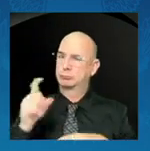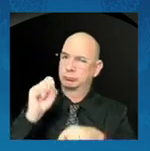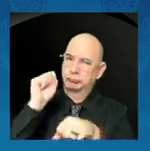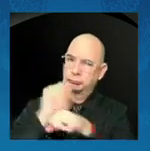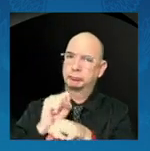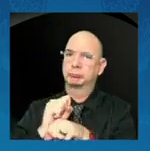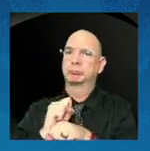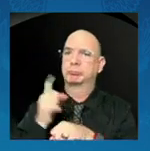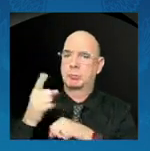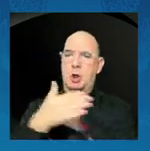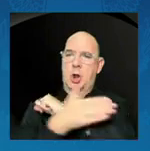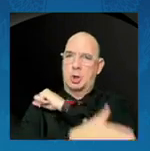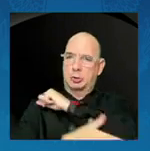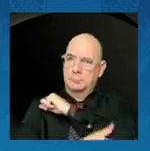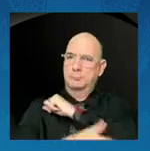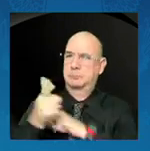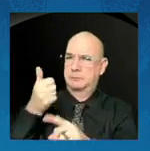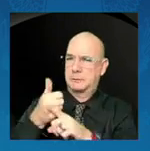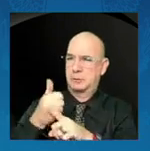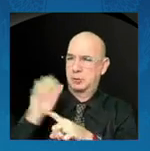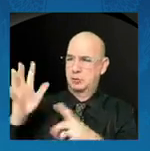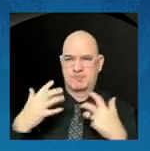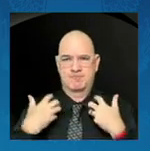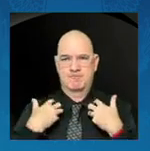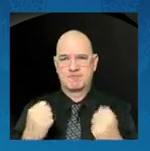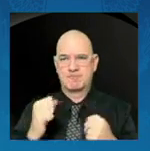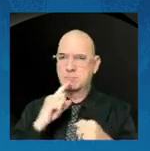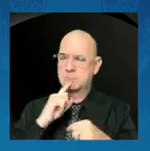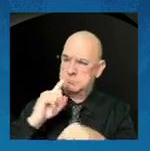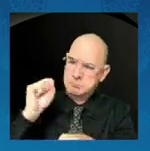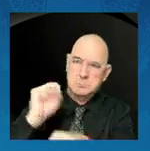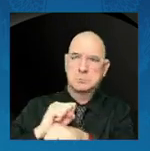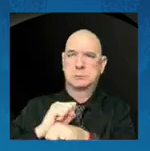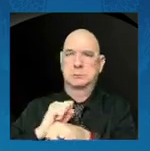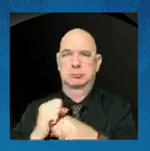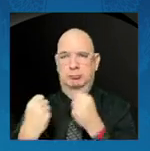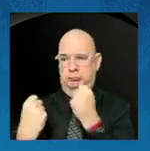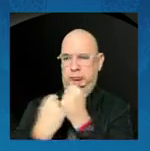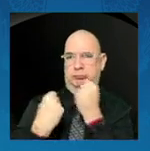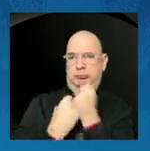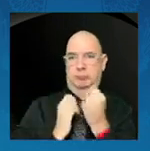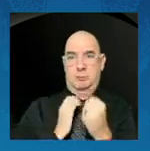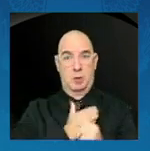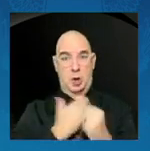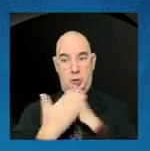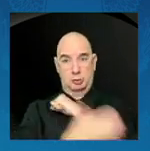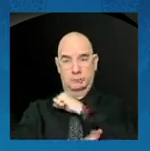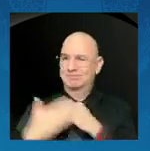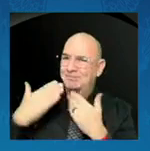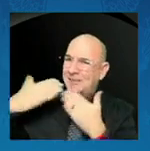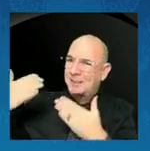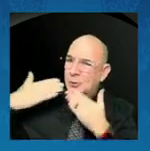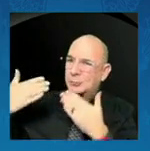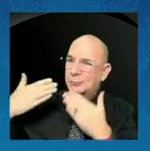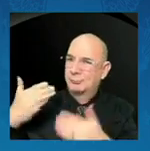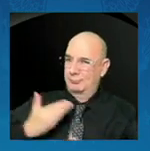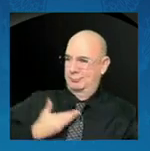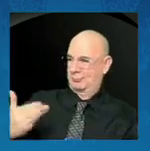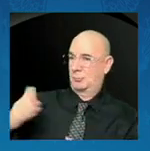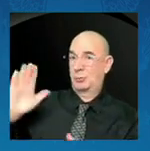courage, such commitment, and such patriotism. And I thank you for the introduction and your life of service. Thank you.